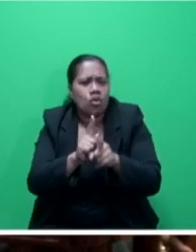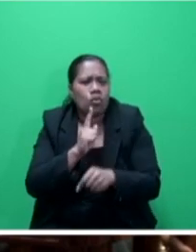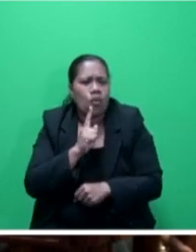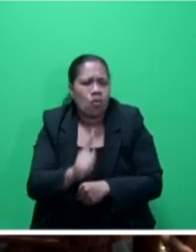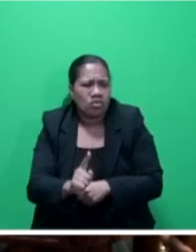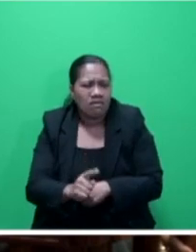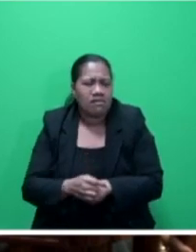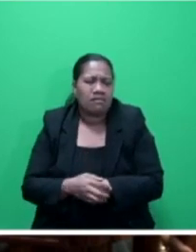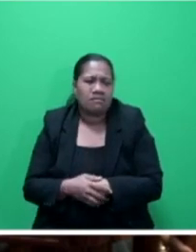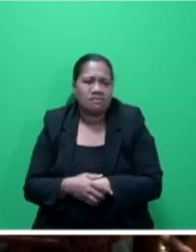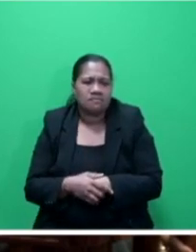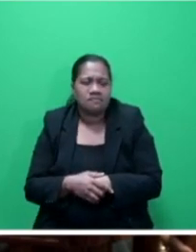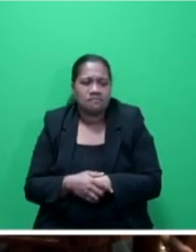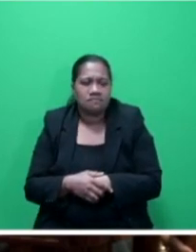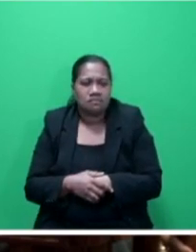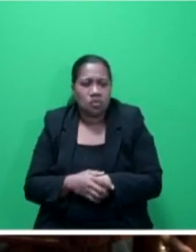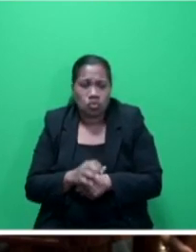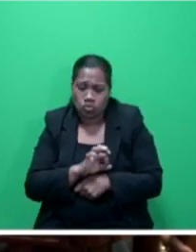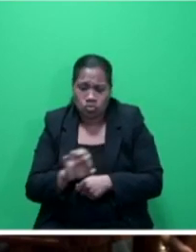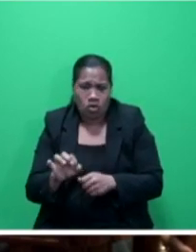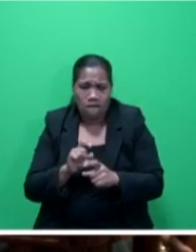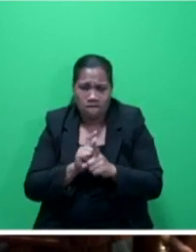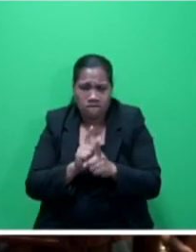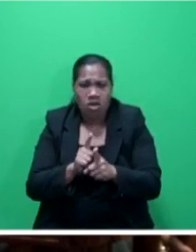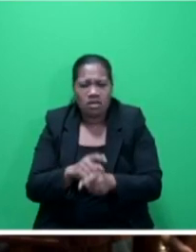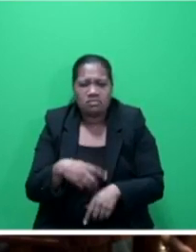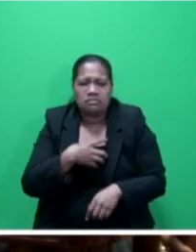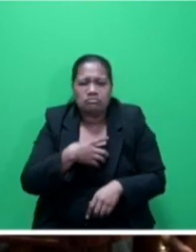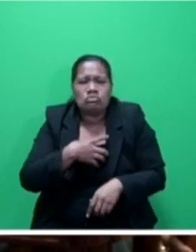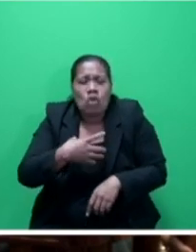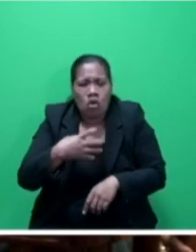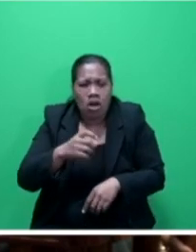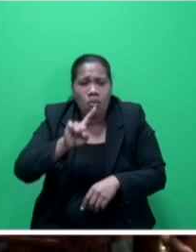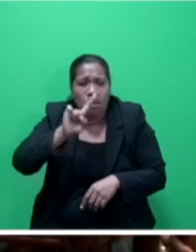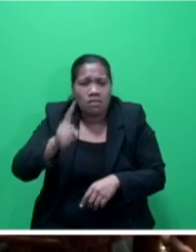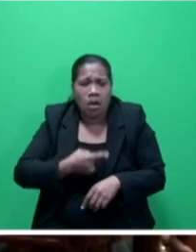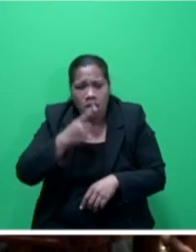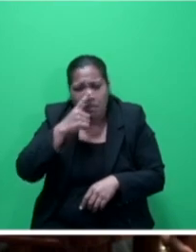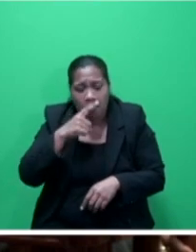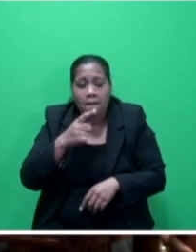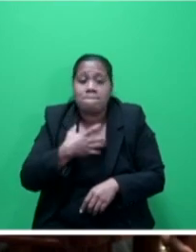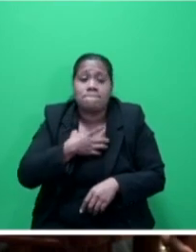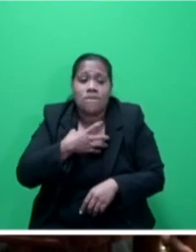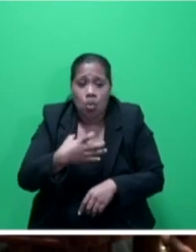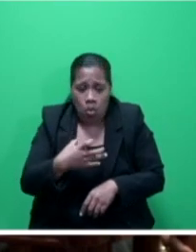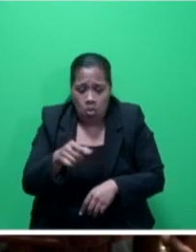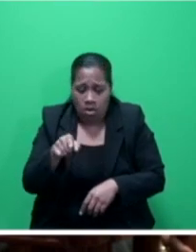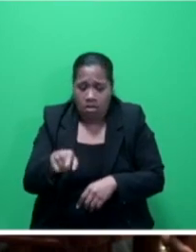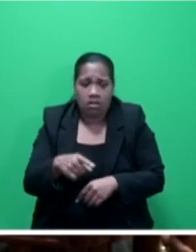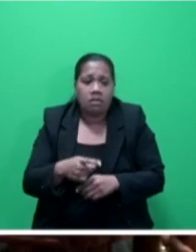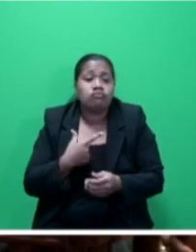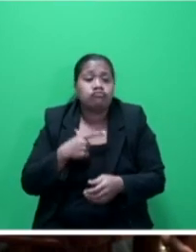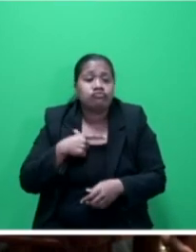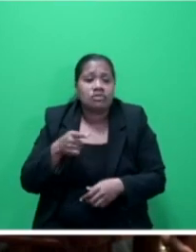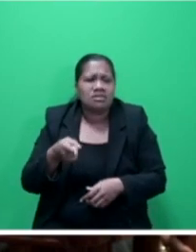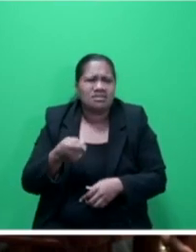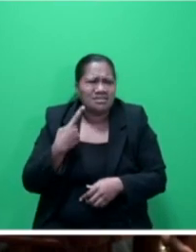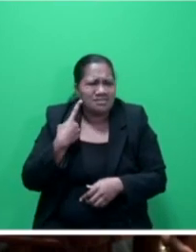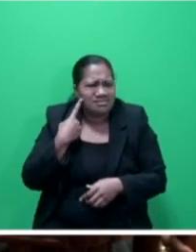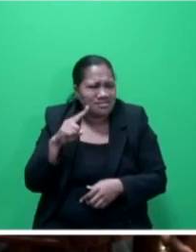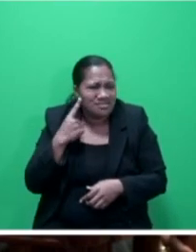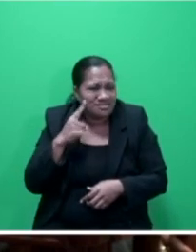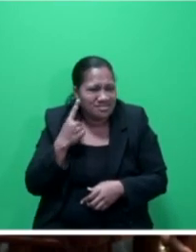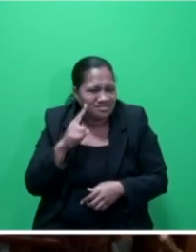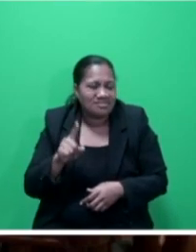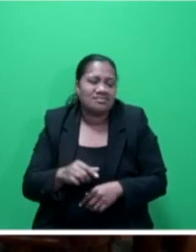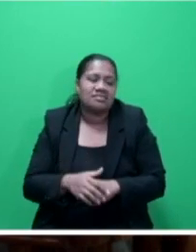there were more than 1,000 cases of failure to comply with orders, which